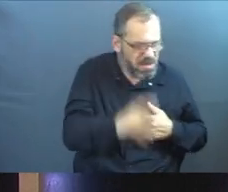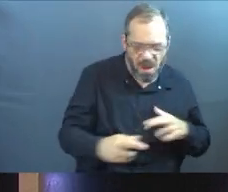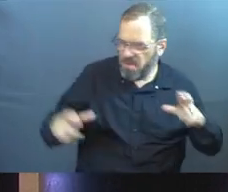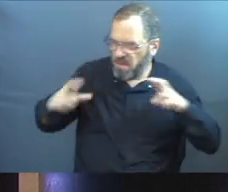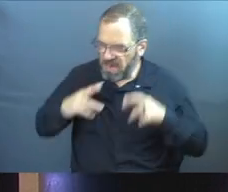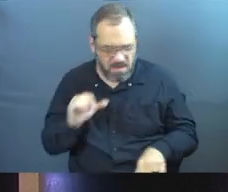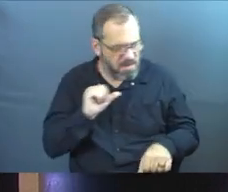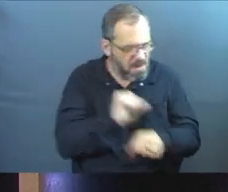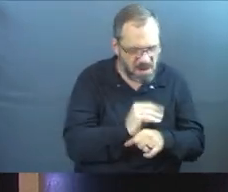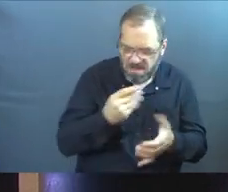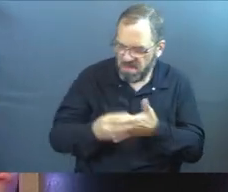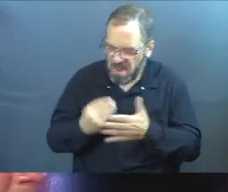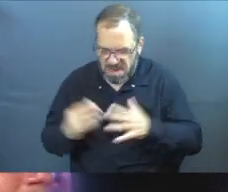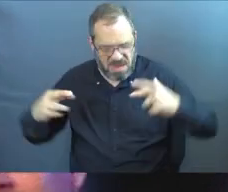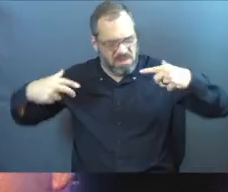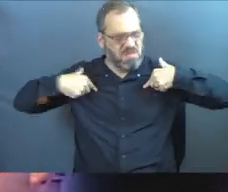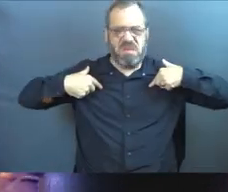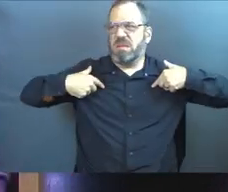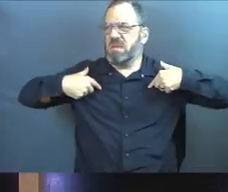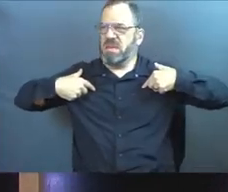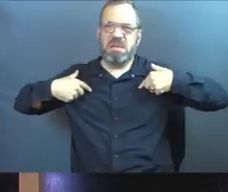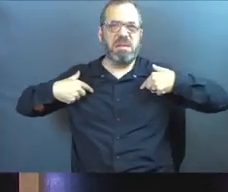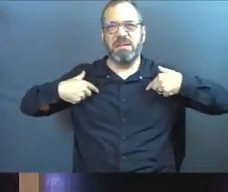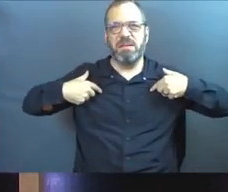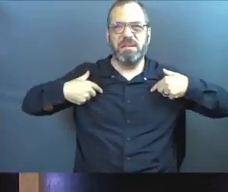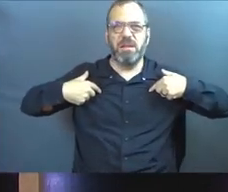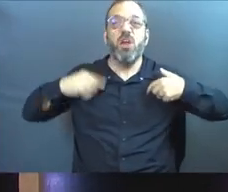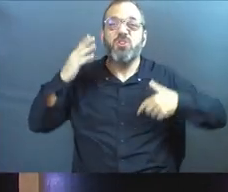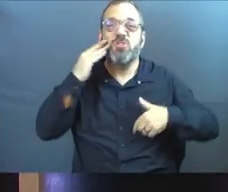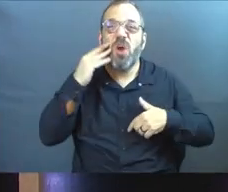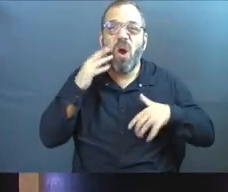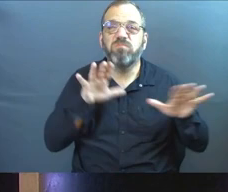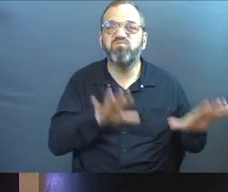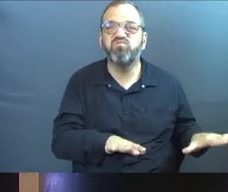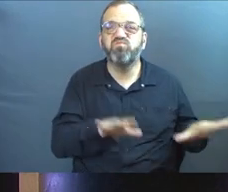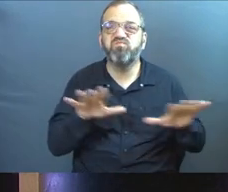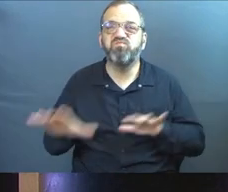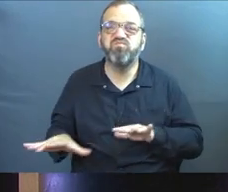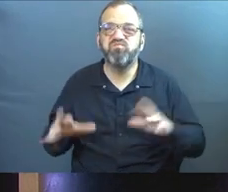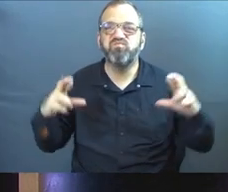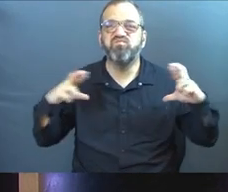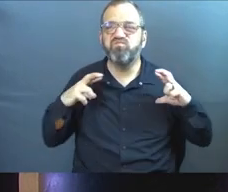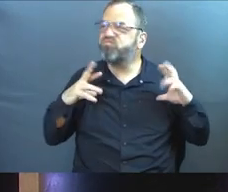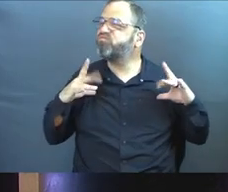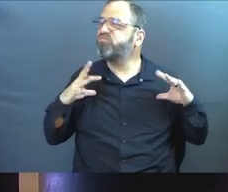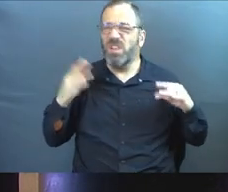retirement, right? Picking seashells on the shore, all that good stuff.